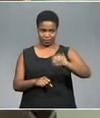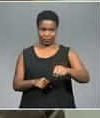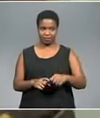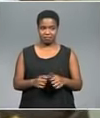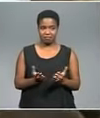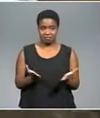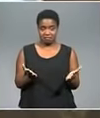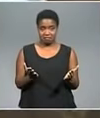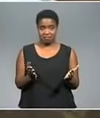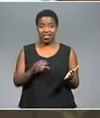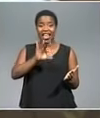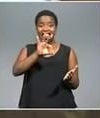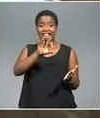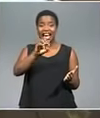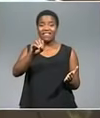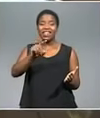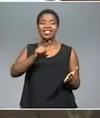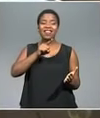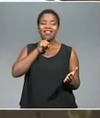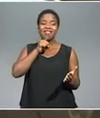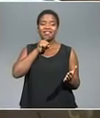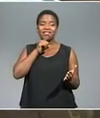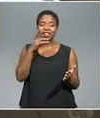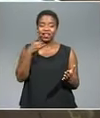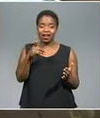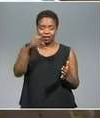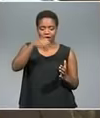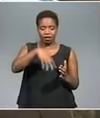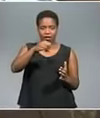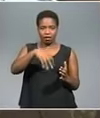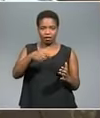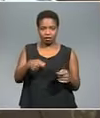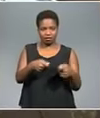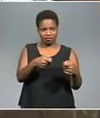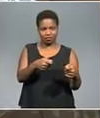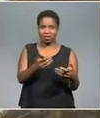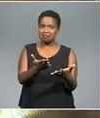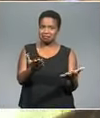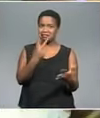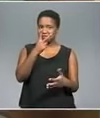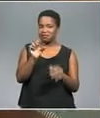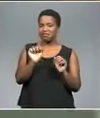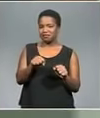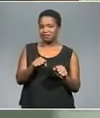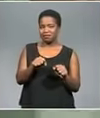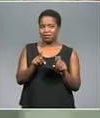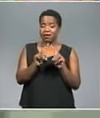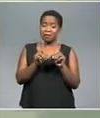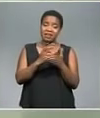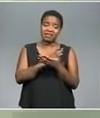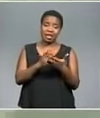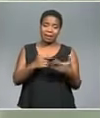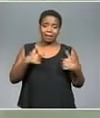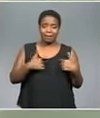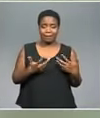with 300,000 rand cash. The visual is good, right? But for some of us,